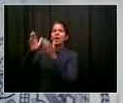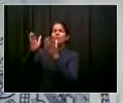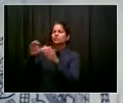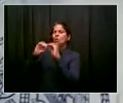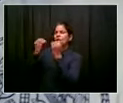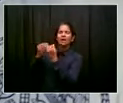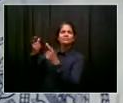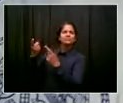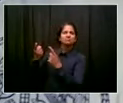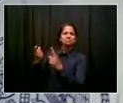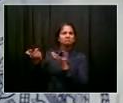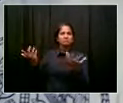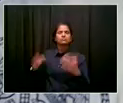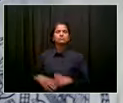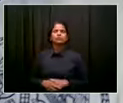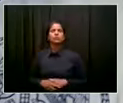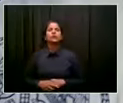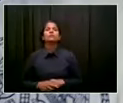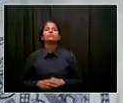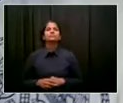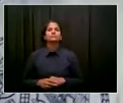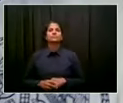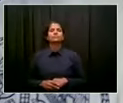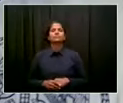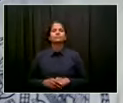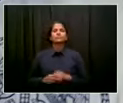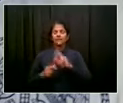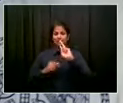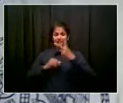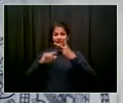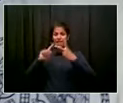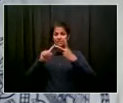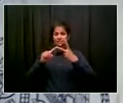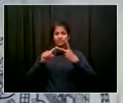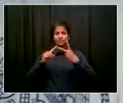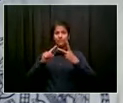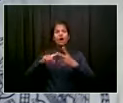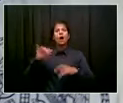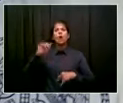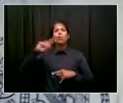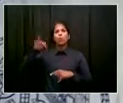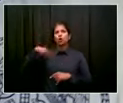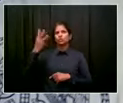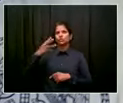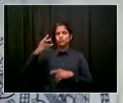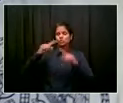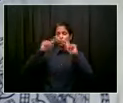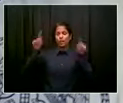um purview of washington square park um